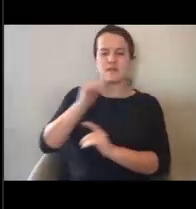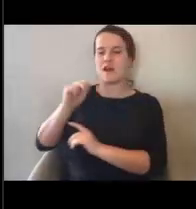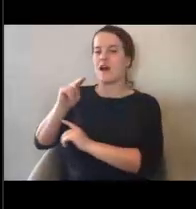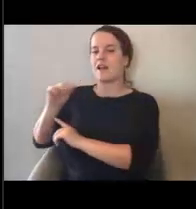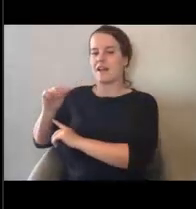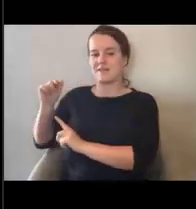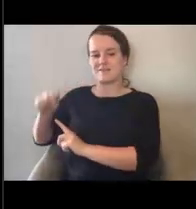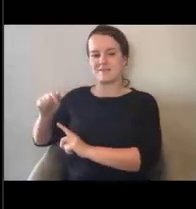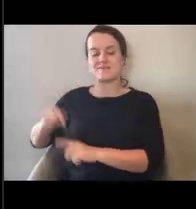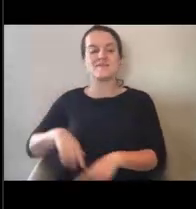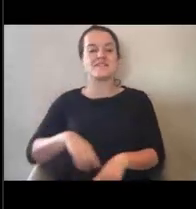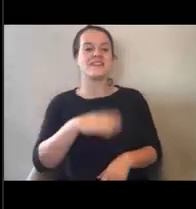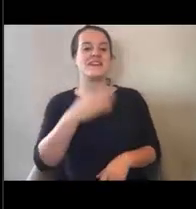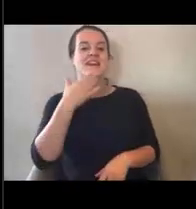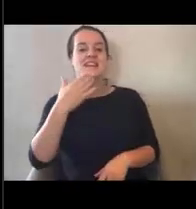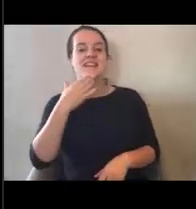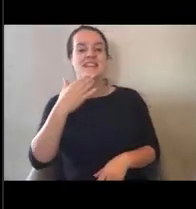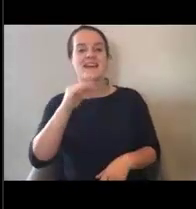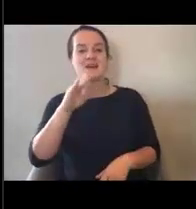Thank you, Bambi.